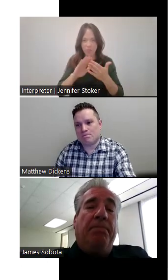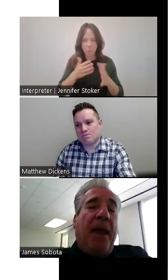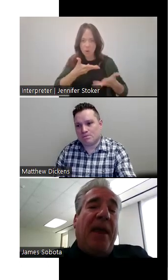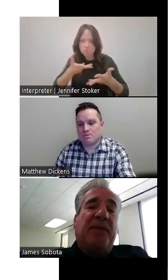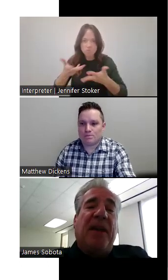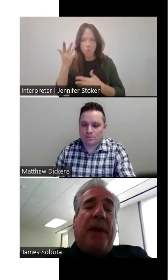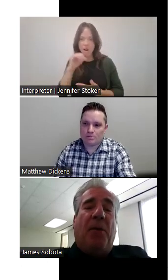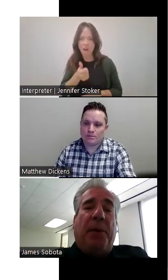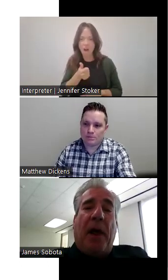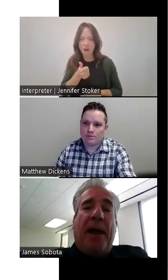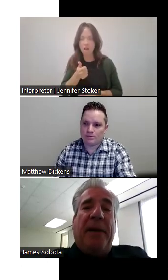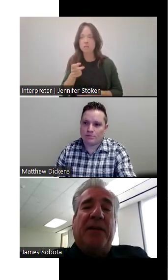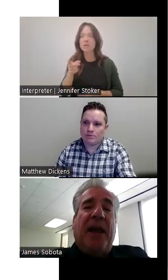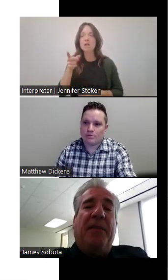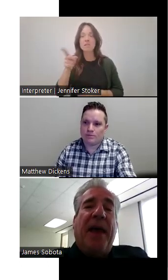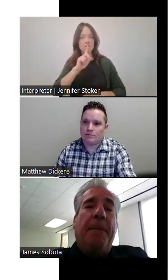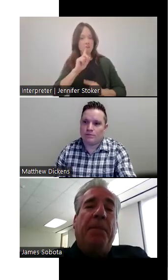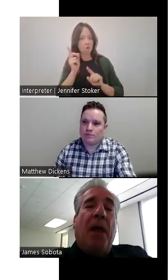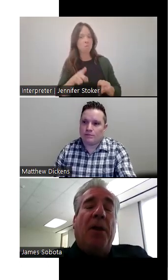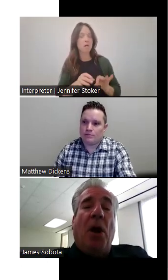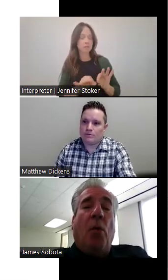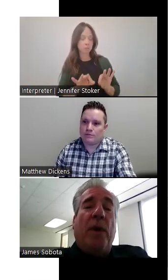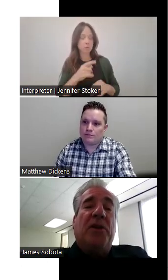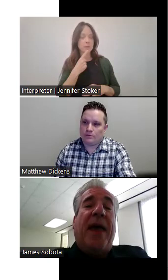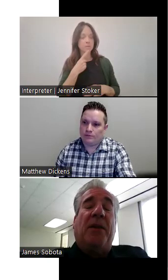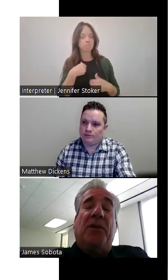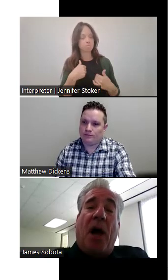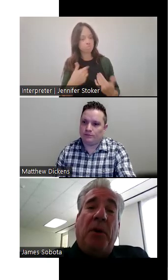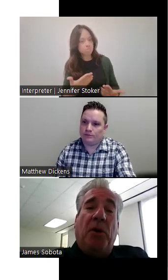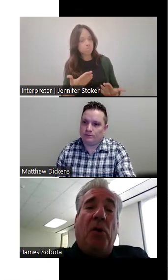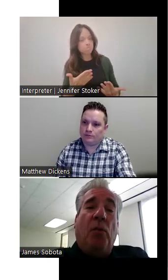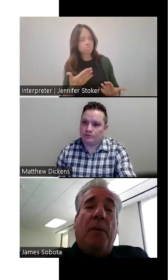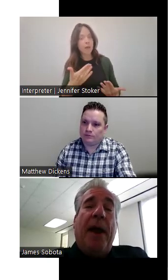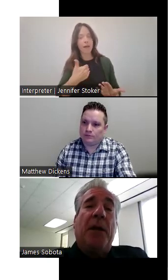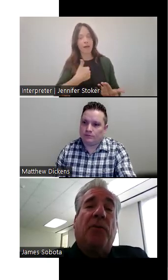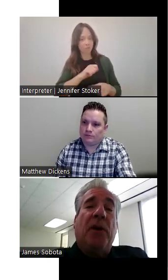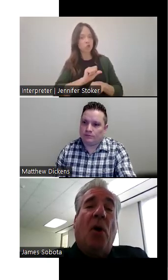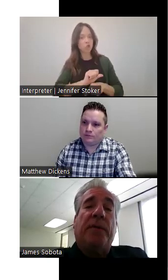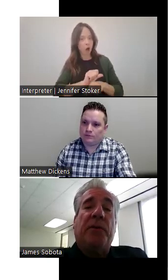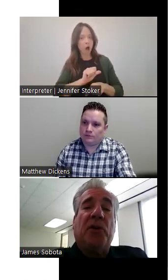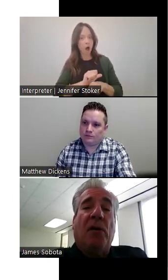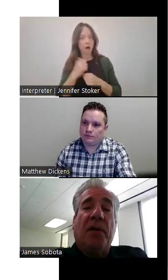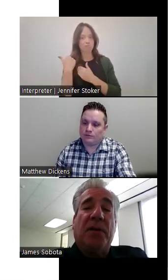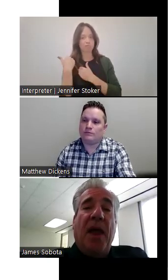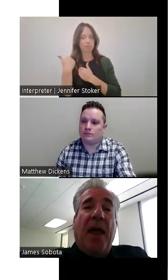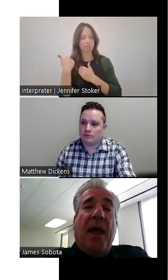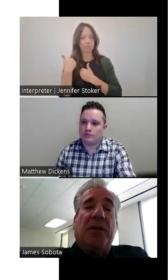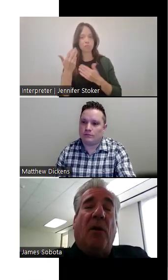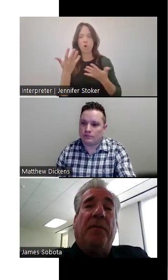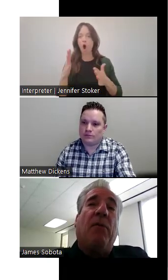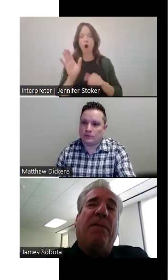And they simply replied. They said that, you know, we just have a job to do. We were answering calls for service.